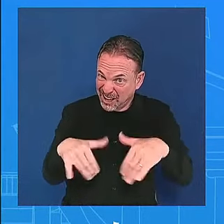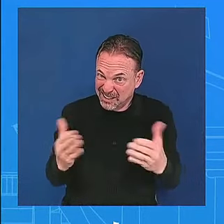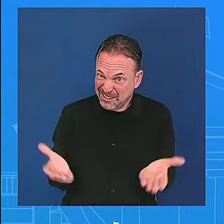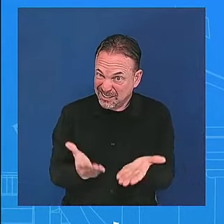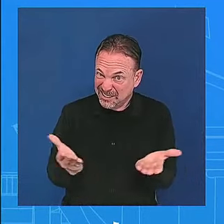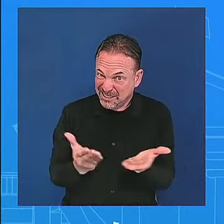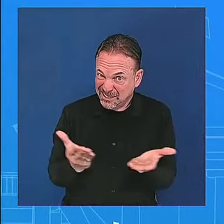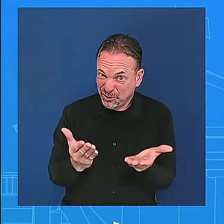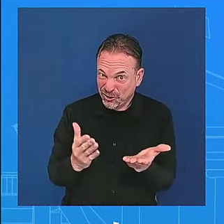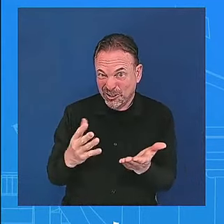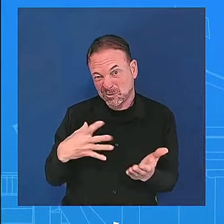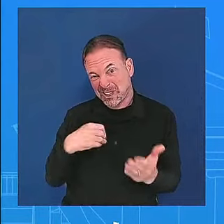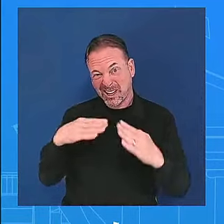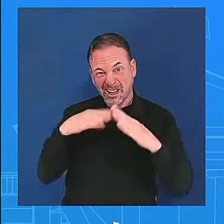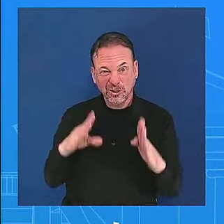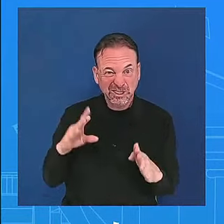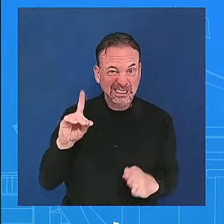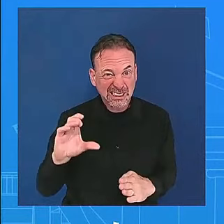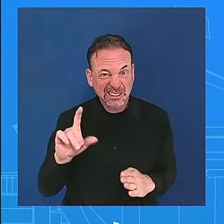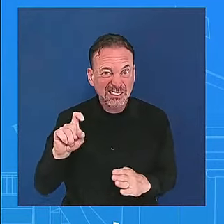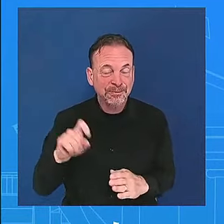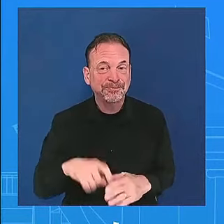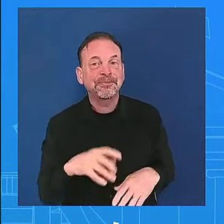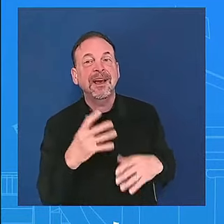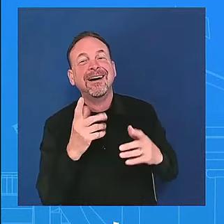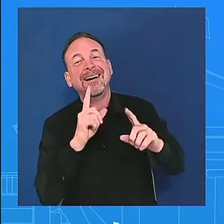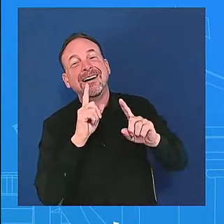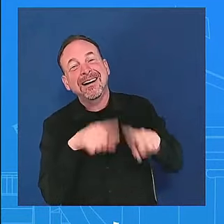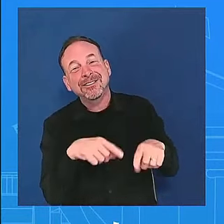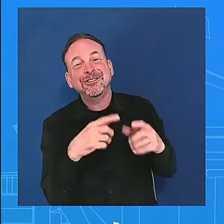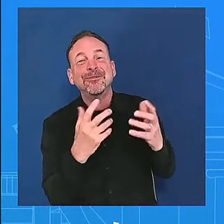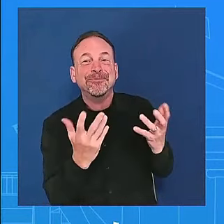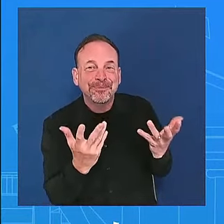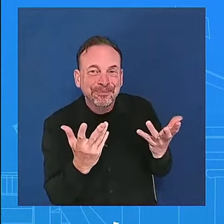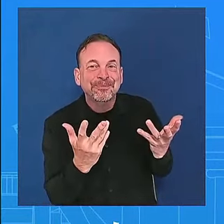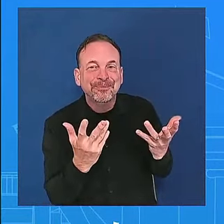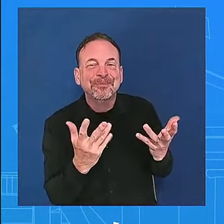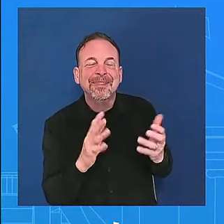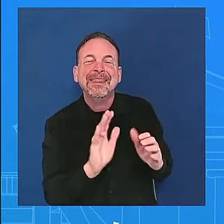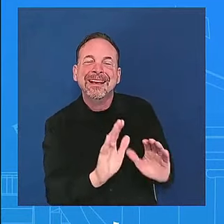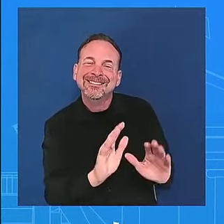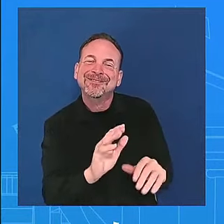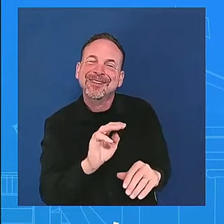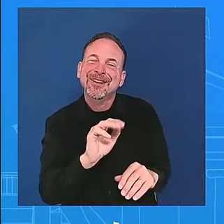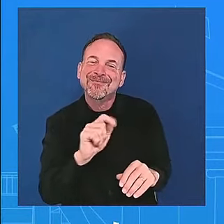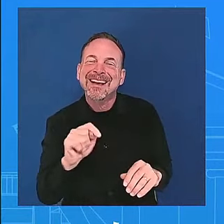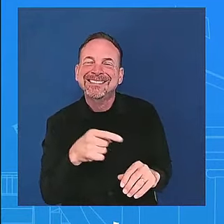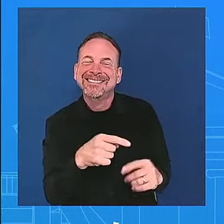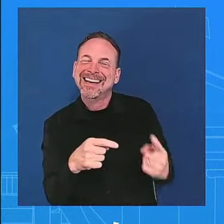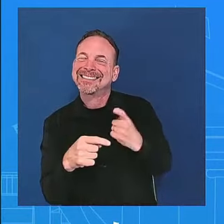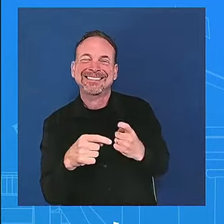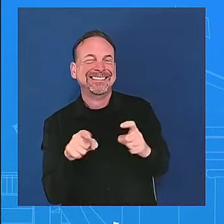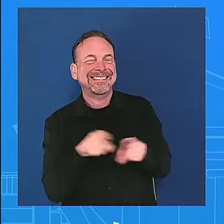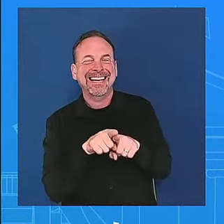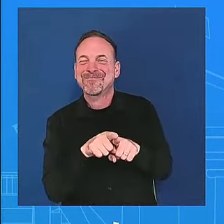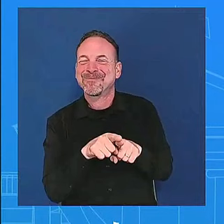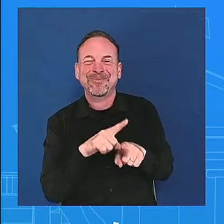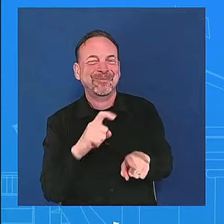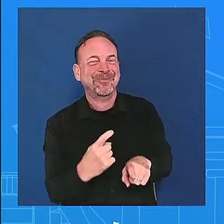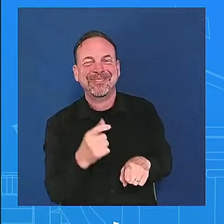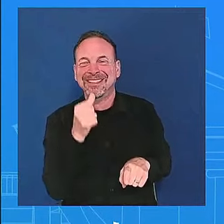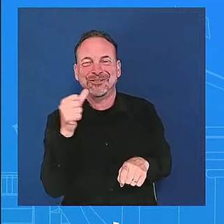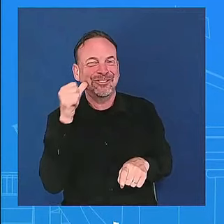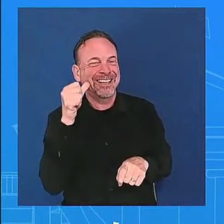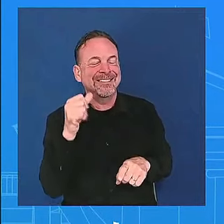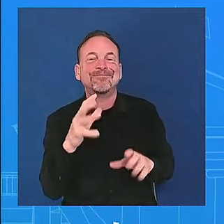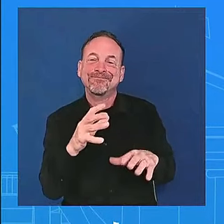in the gaggle yesterday recalibrating and yes there's a little bit recalibrating here right and that is that is the honest truth so we're trying to figure out